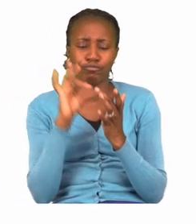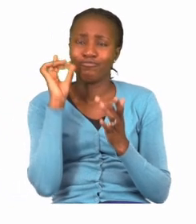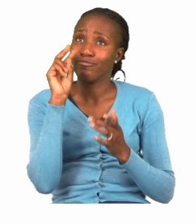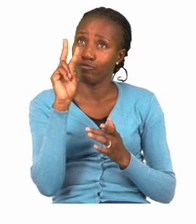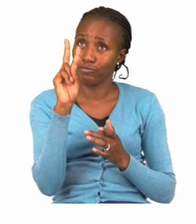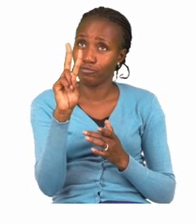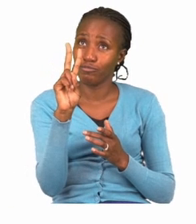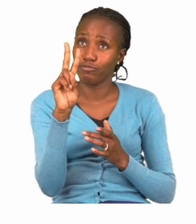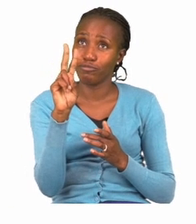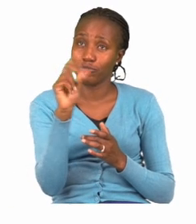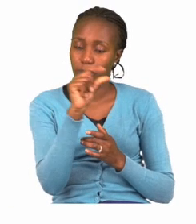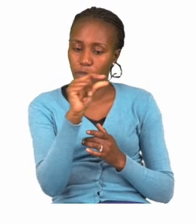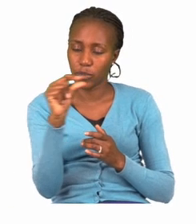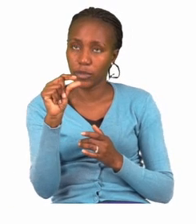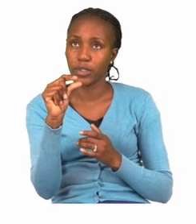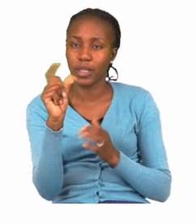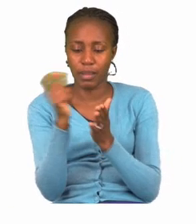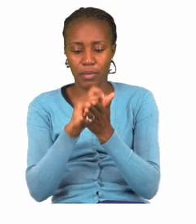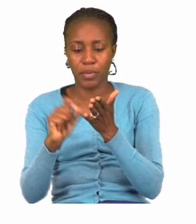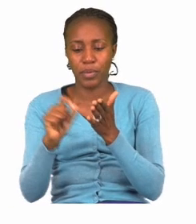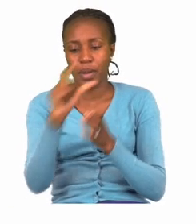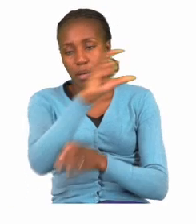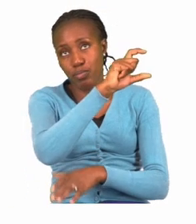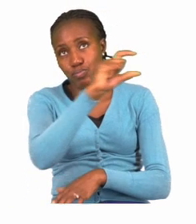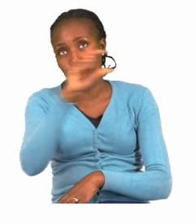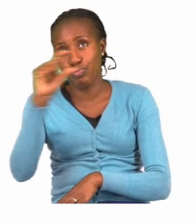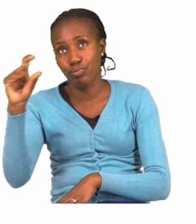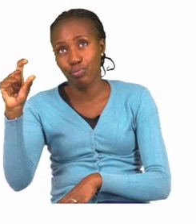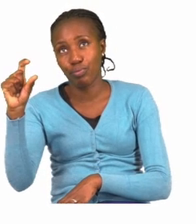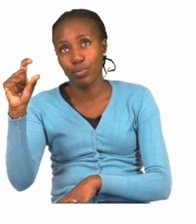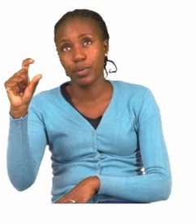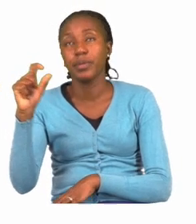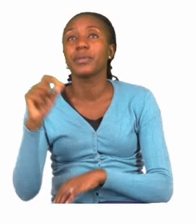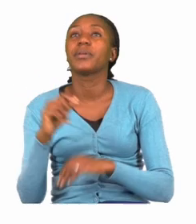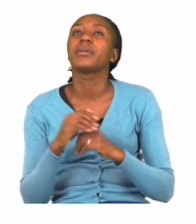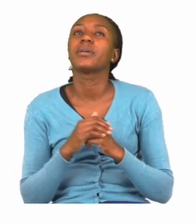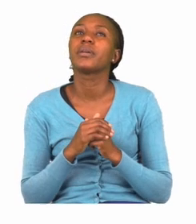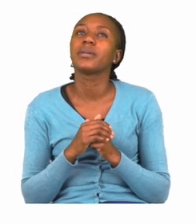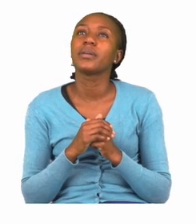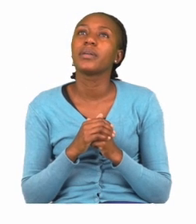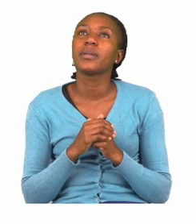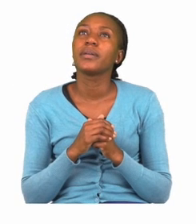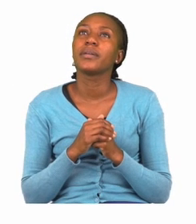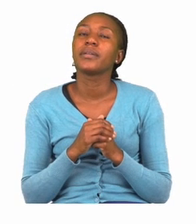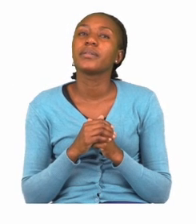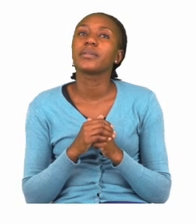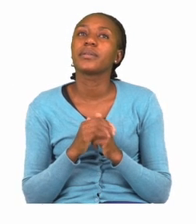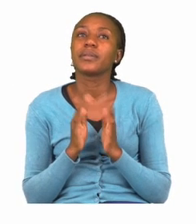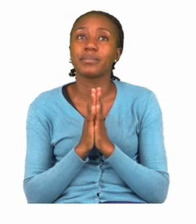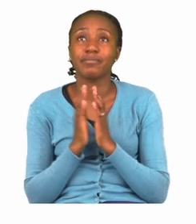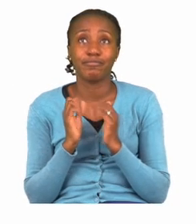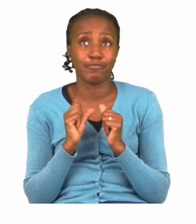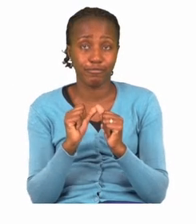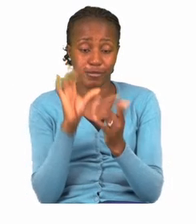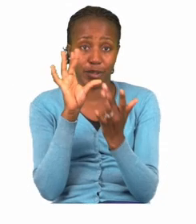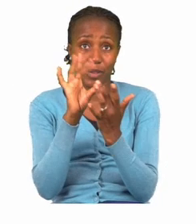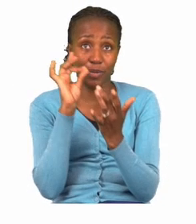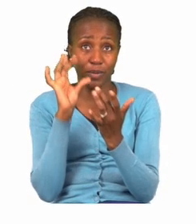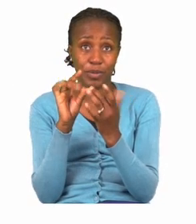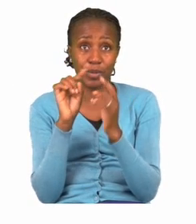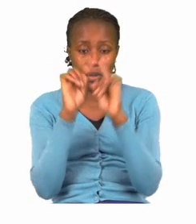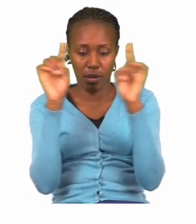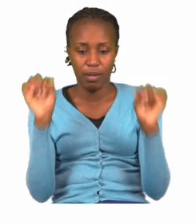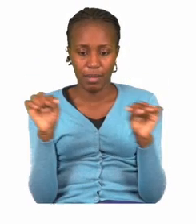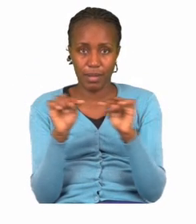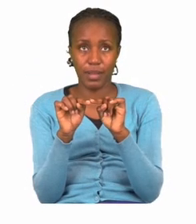sight words and write your own sentences. So now you can go ahead and choose from the sight